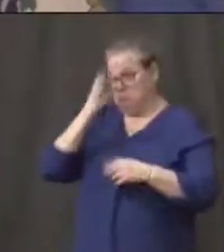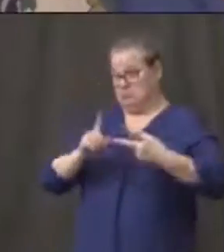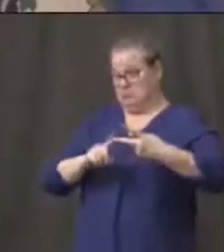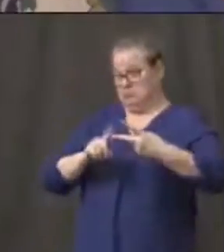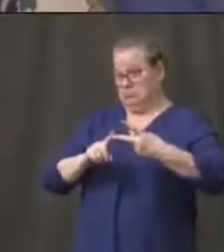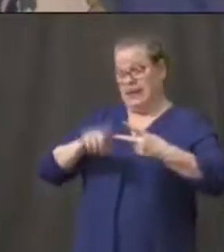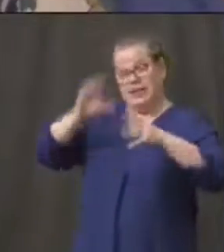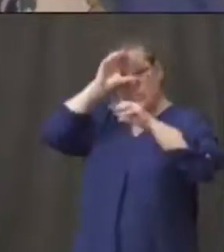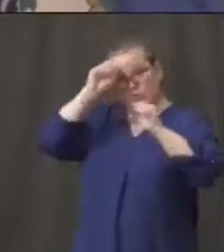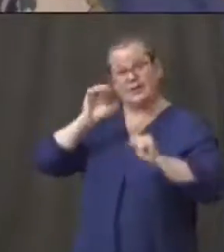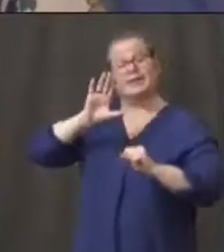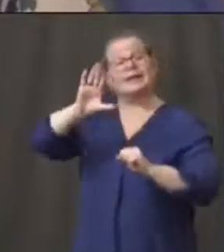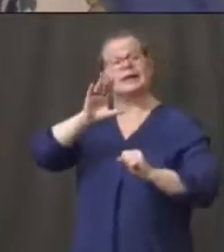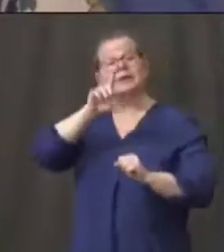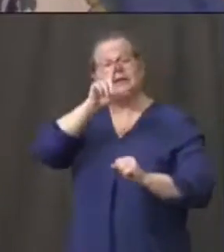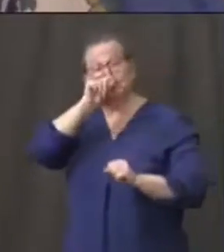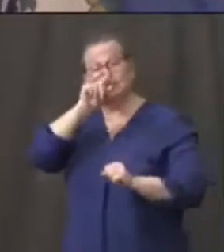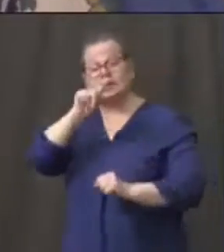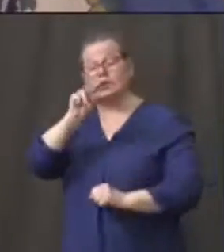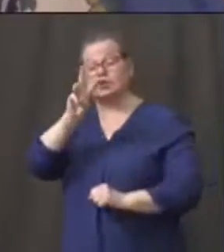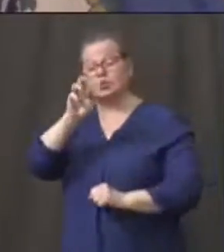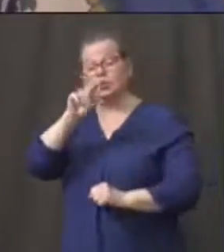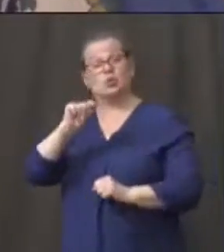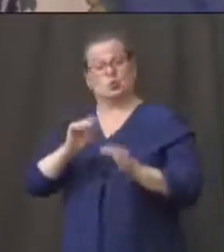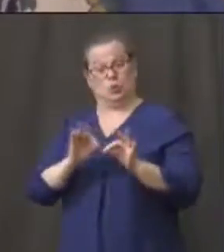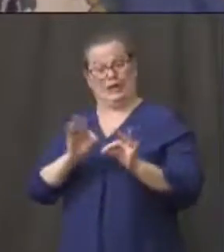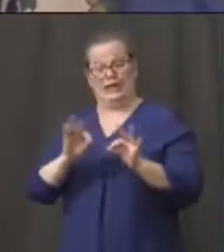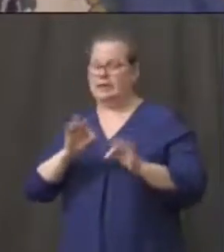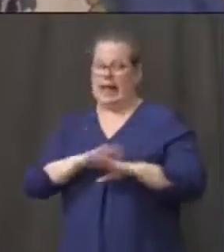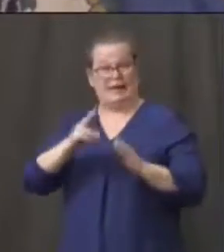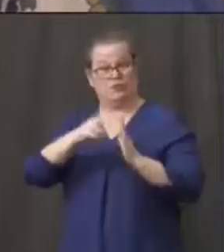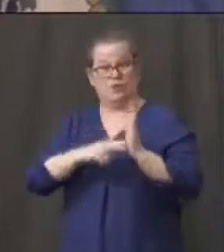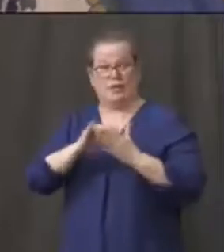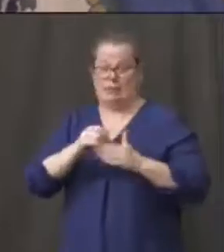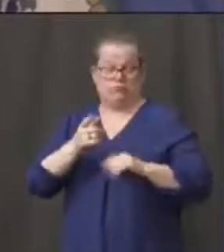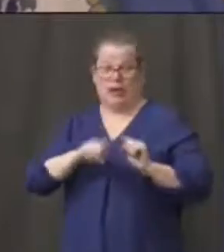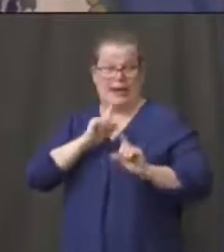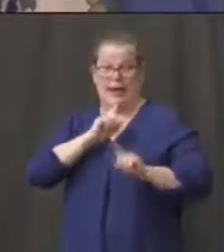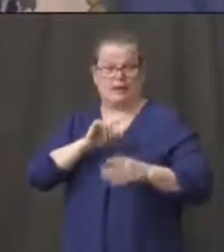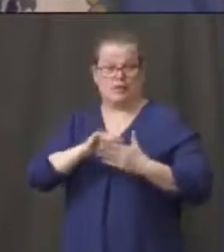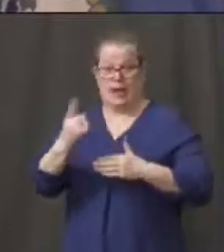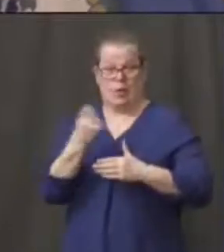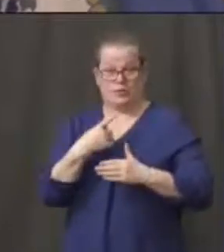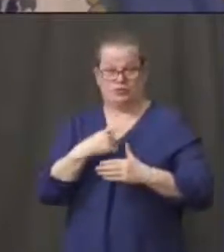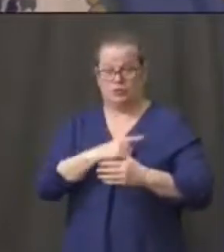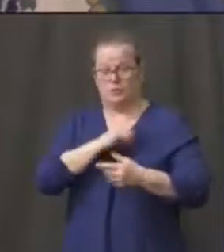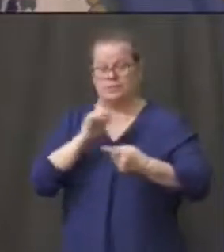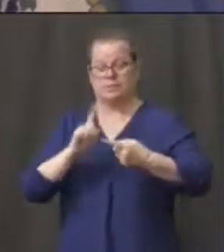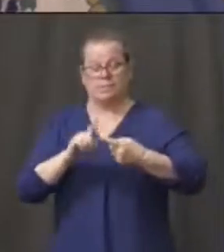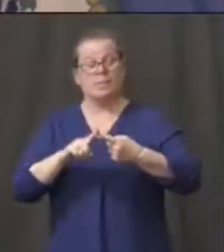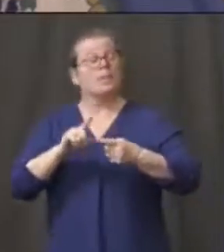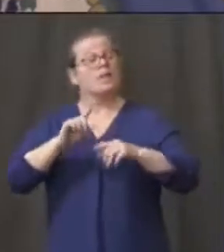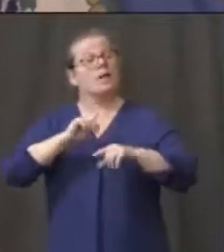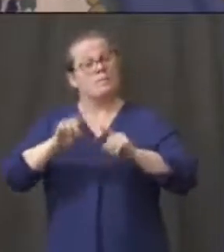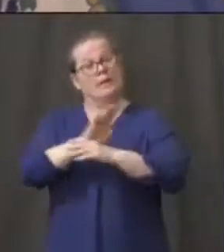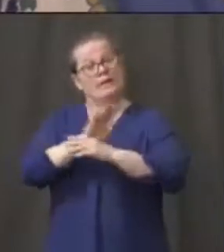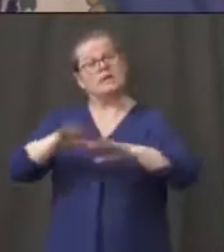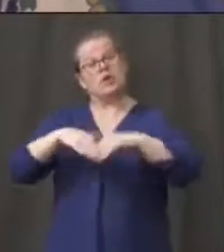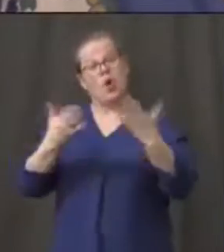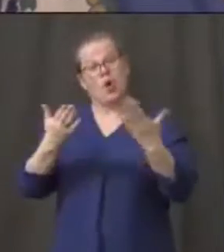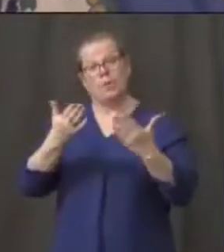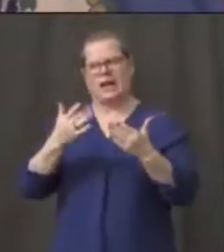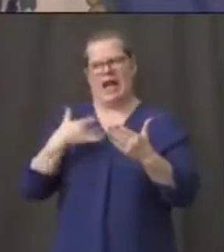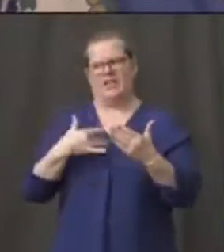But I will tell you that, look, when we think about opening businesses, I think about, A, those that are critical businesses that we have to keep open.